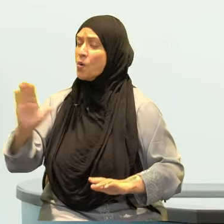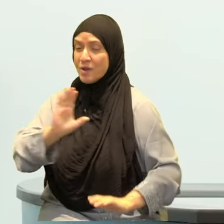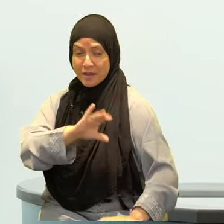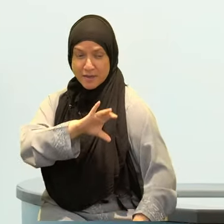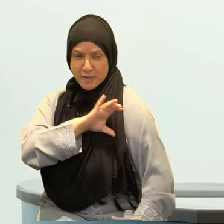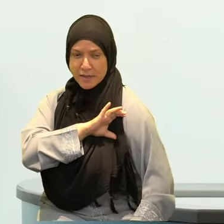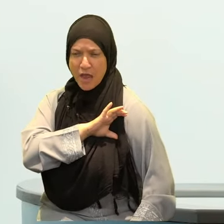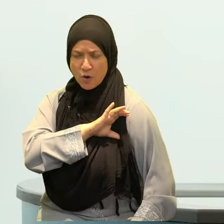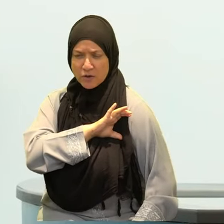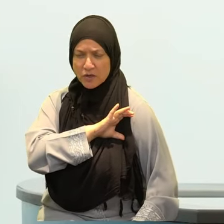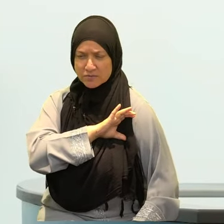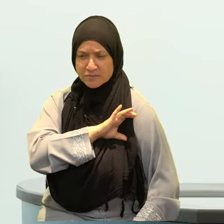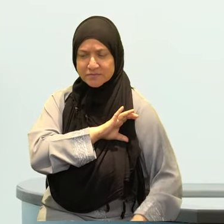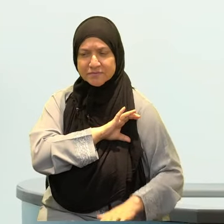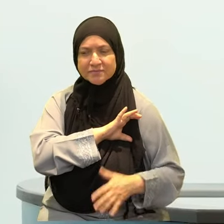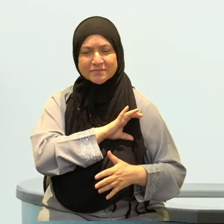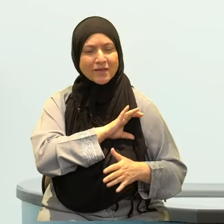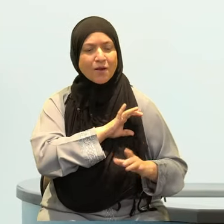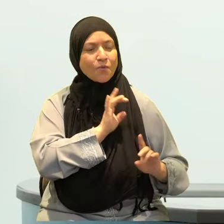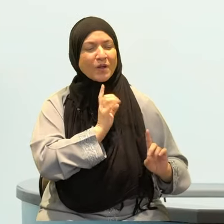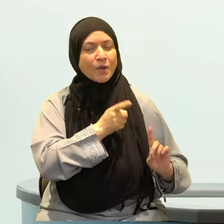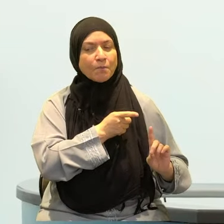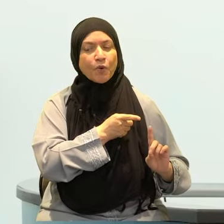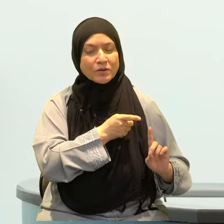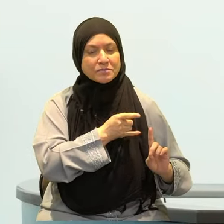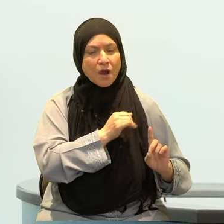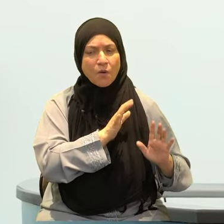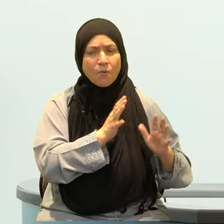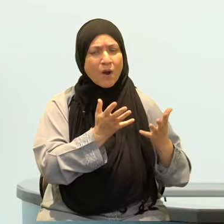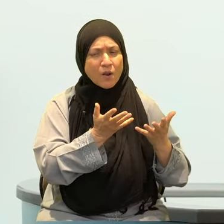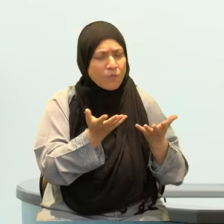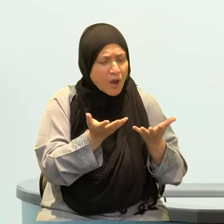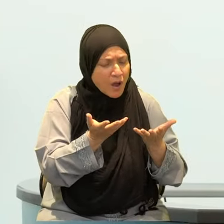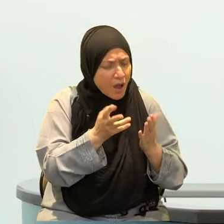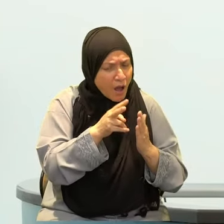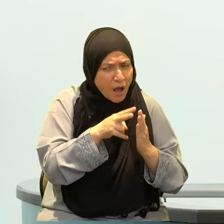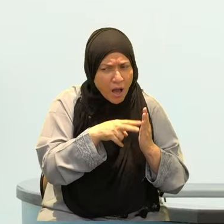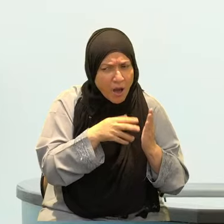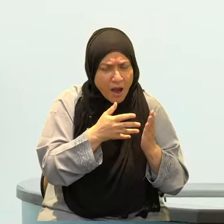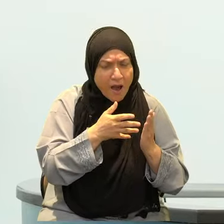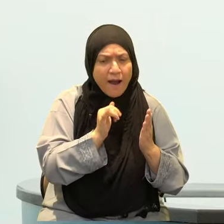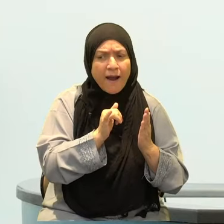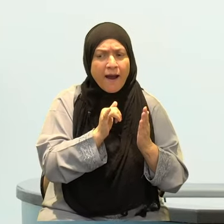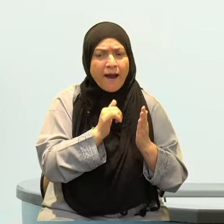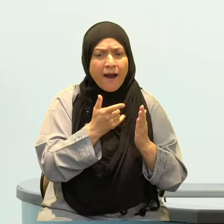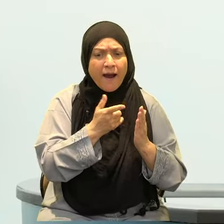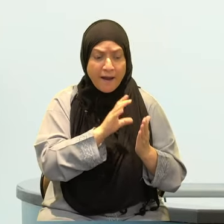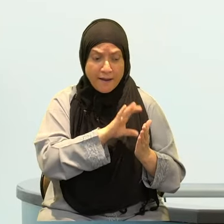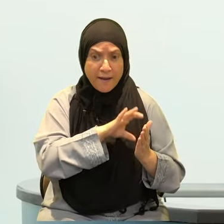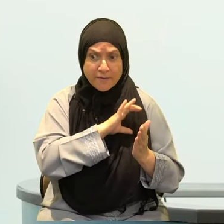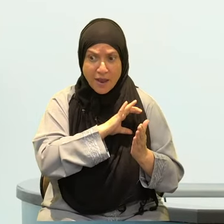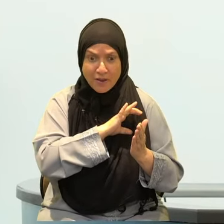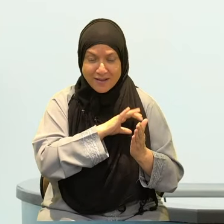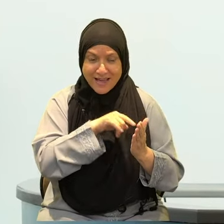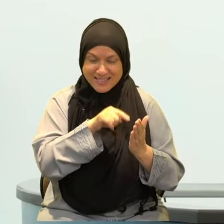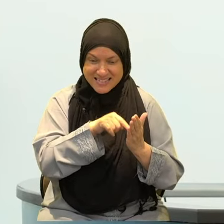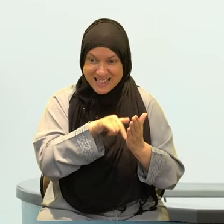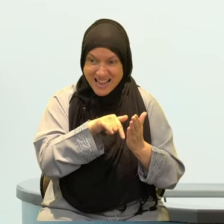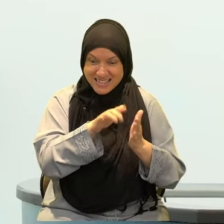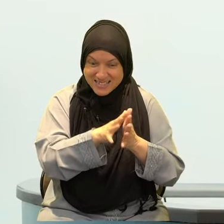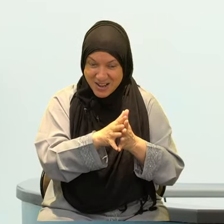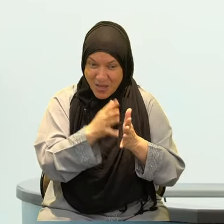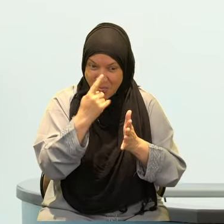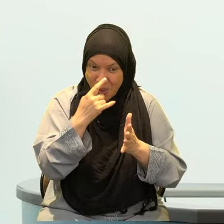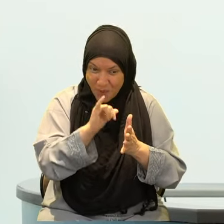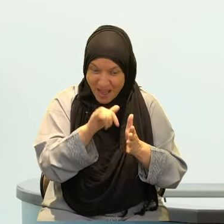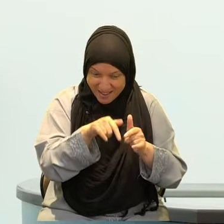study of yourself from now, so that you can prepare for where you want to get to inshaAllah ta'ala by the end of this month.